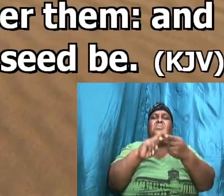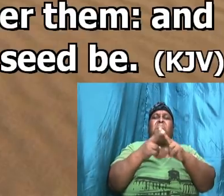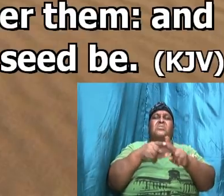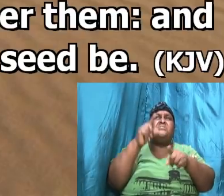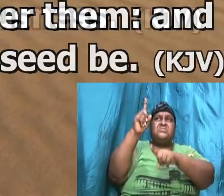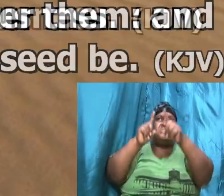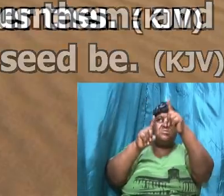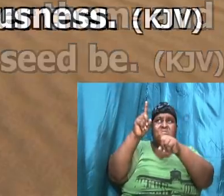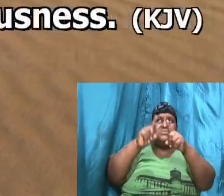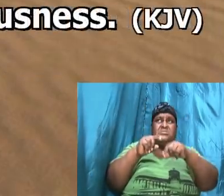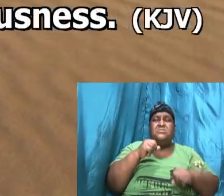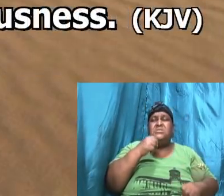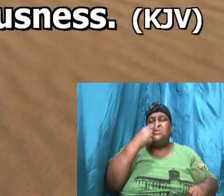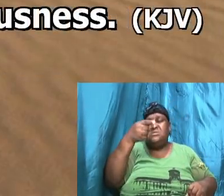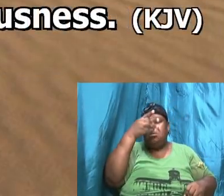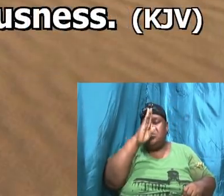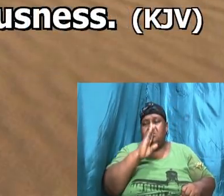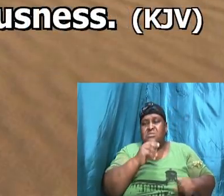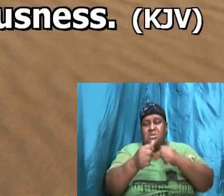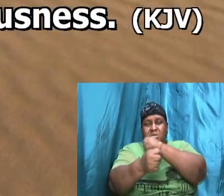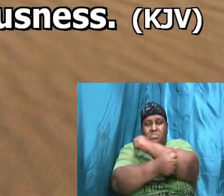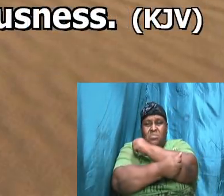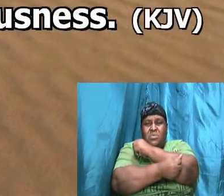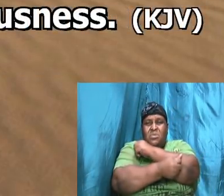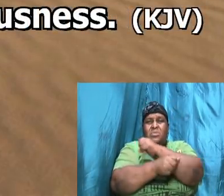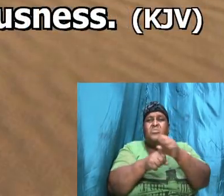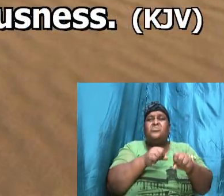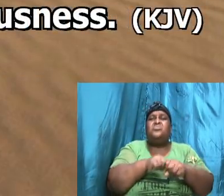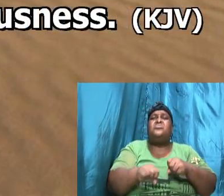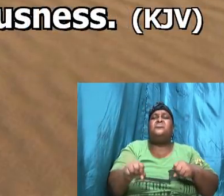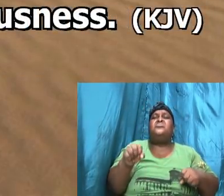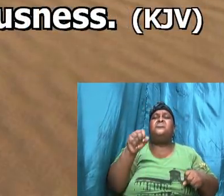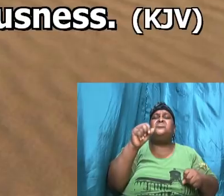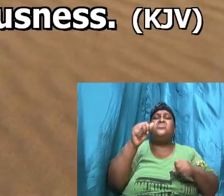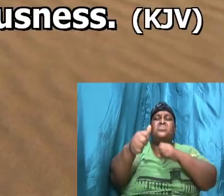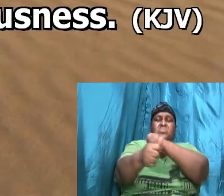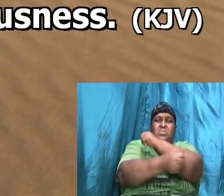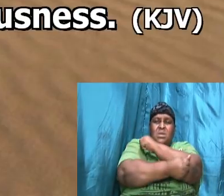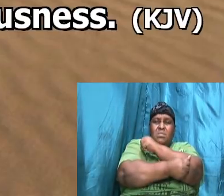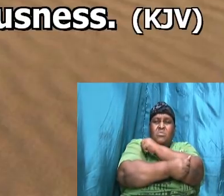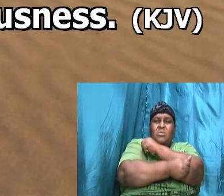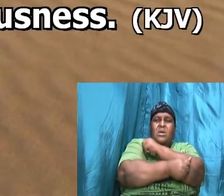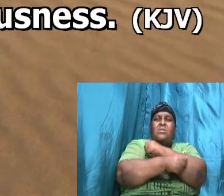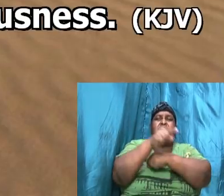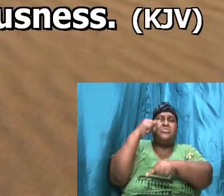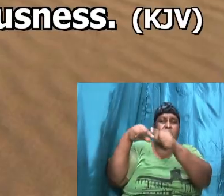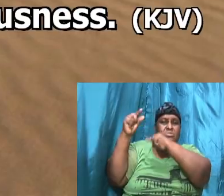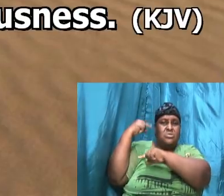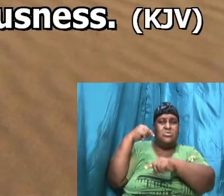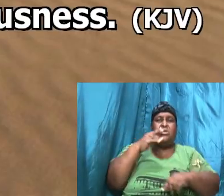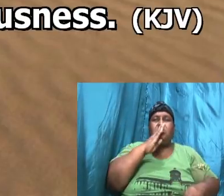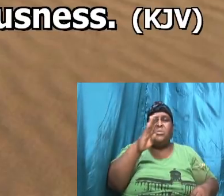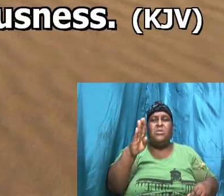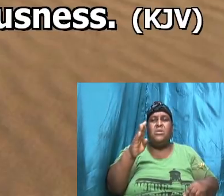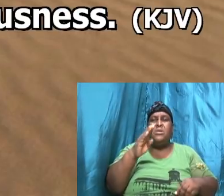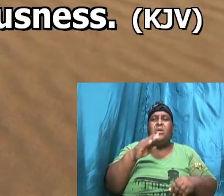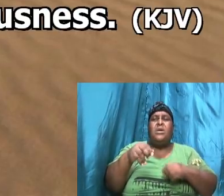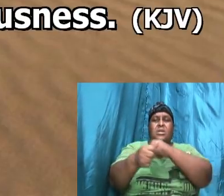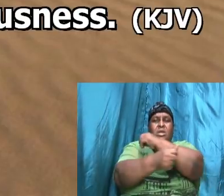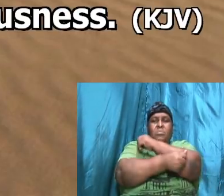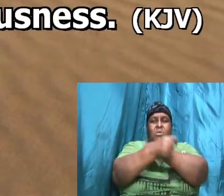he said unto him, So shall thy seed be. And he believed in the Lord,